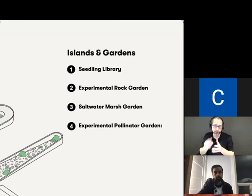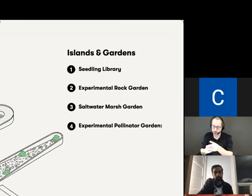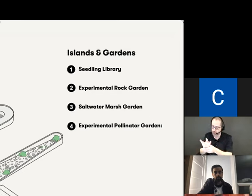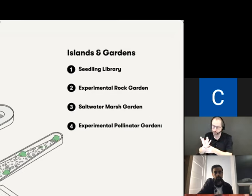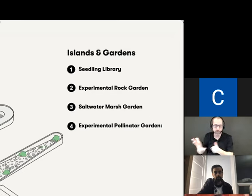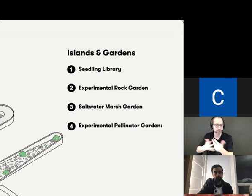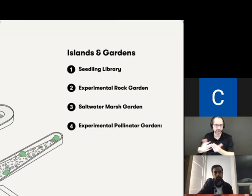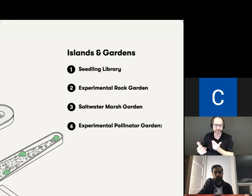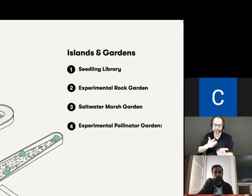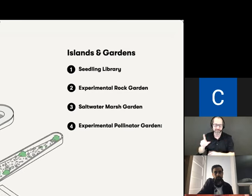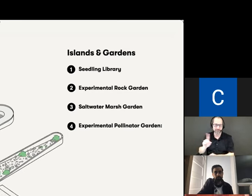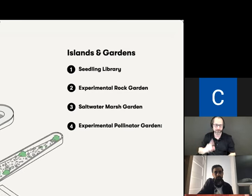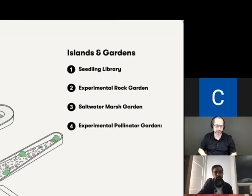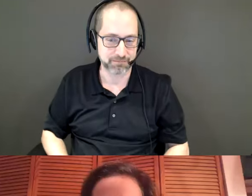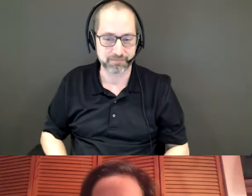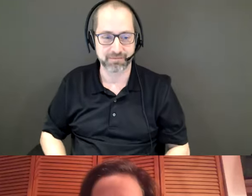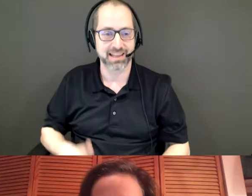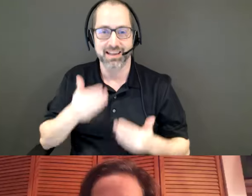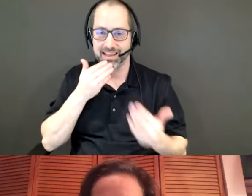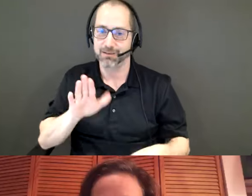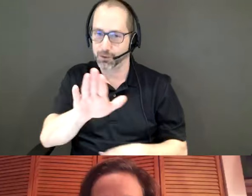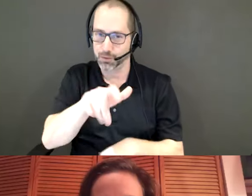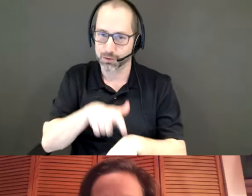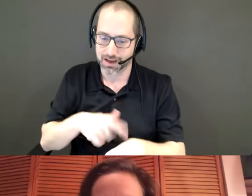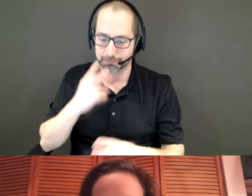so thank you for your time and attention